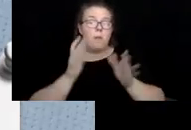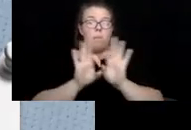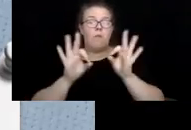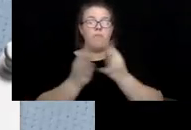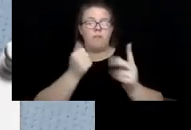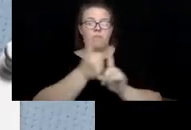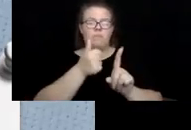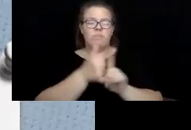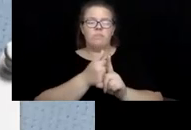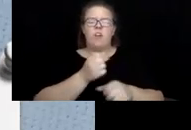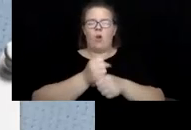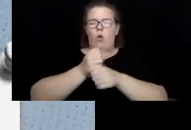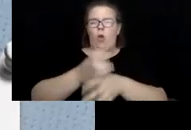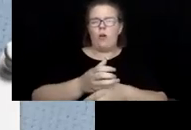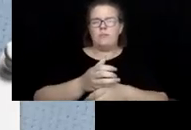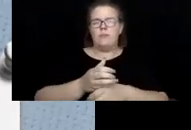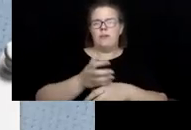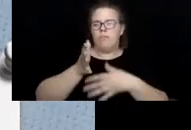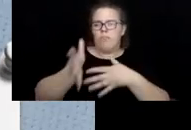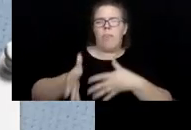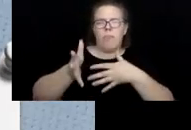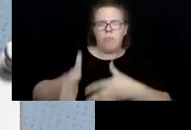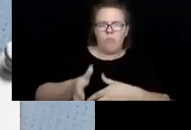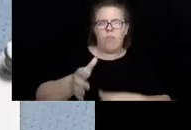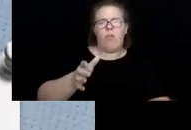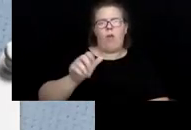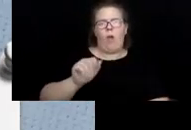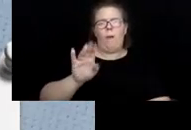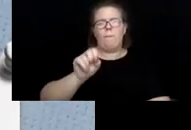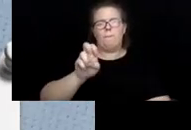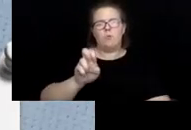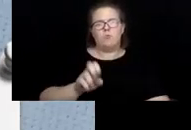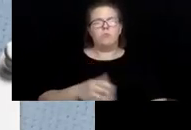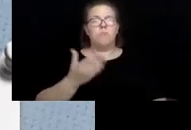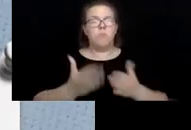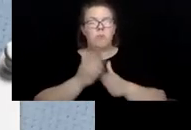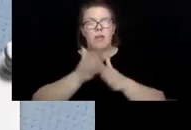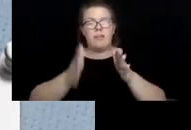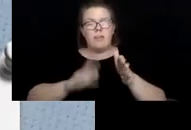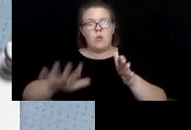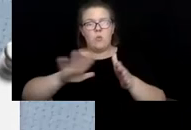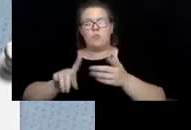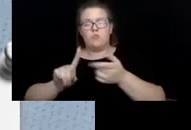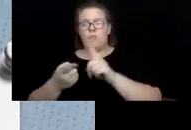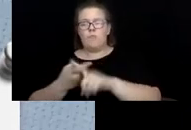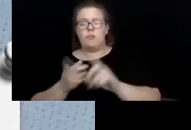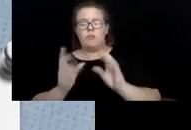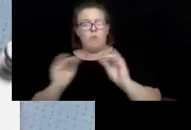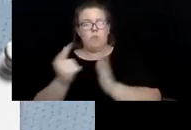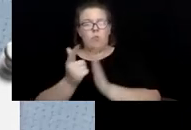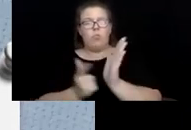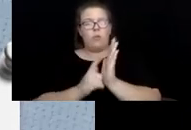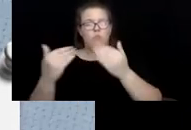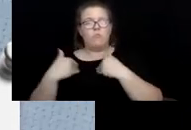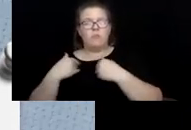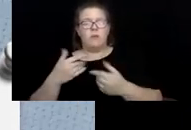abusing or neglecting the client. Neighbors or friends who have no legal responsibility may hesitate to